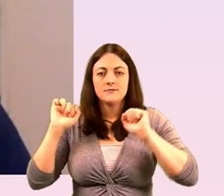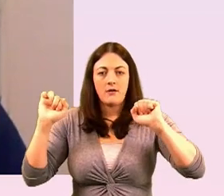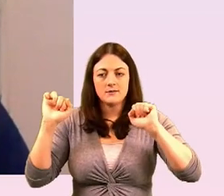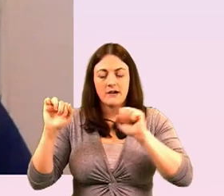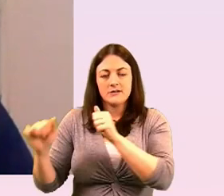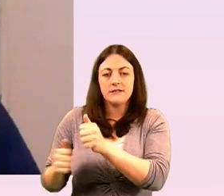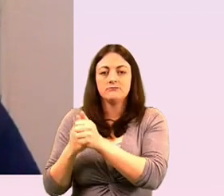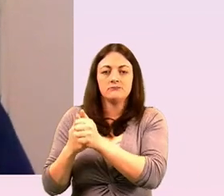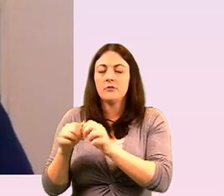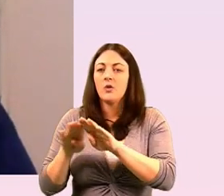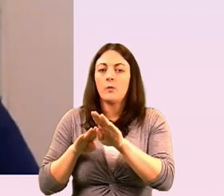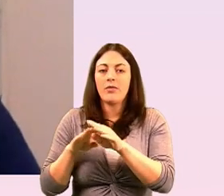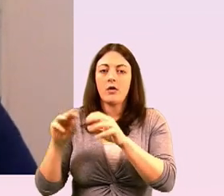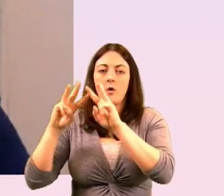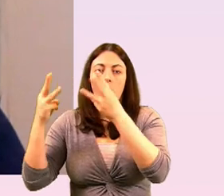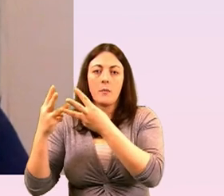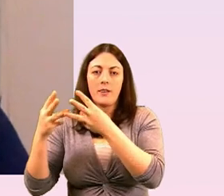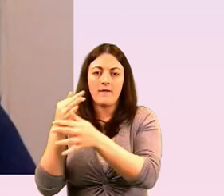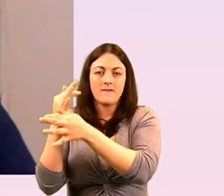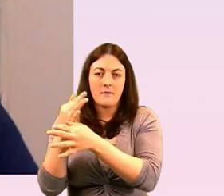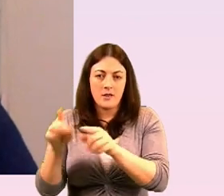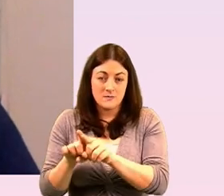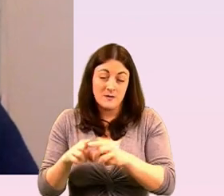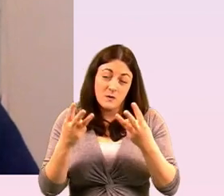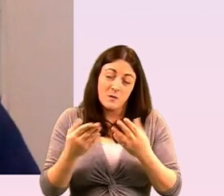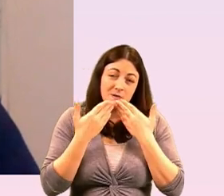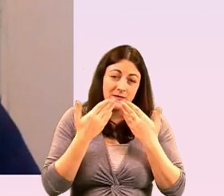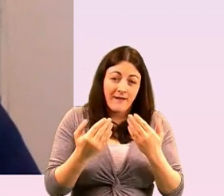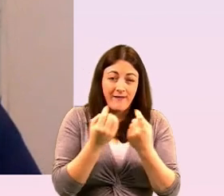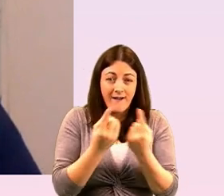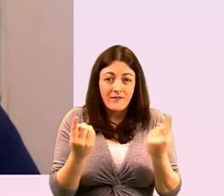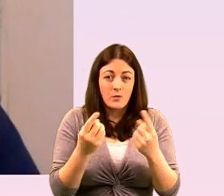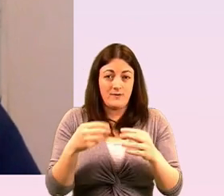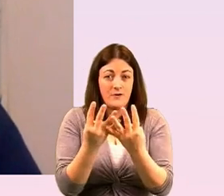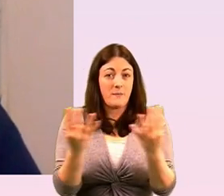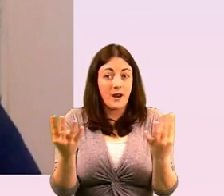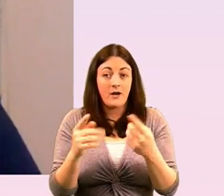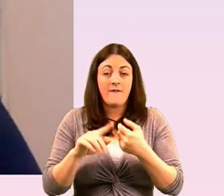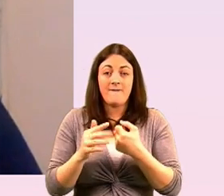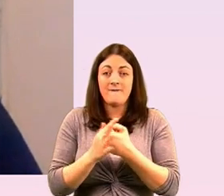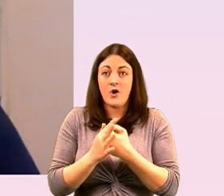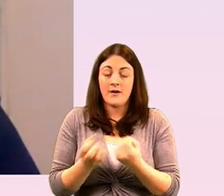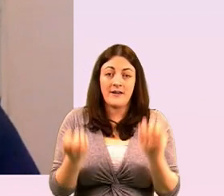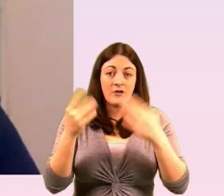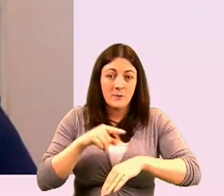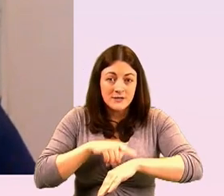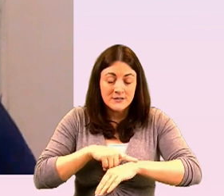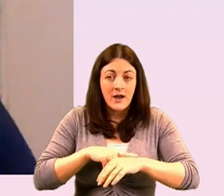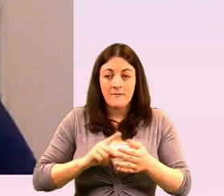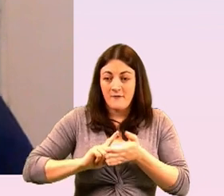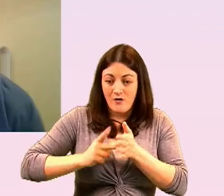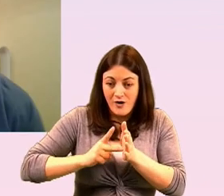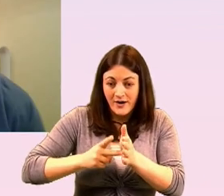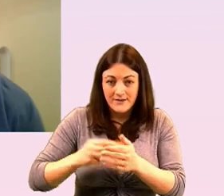family um so i want to thank each of you uh for uh this afternoon for your time for your obvious preparation